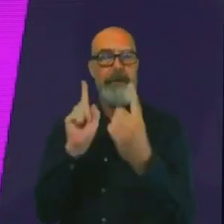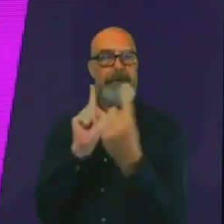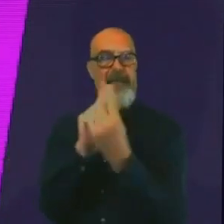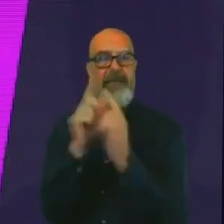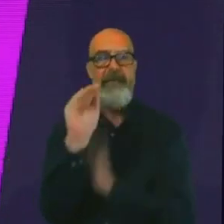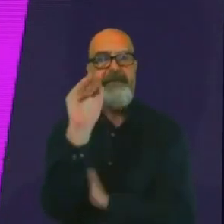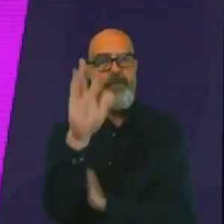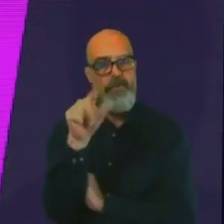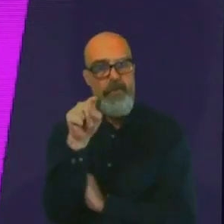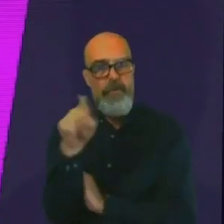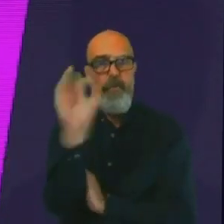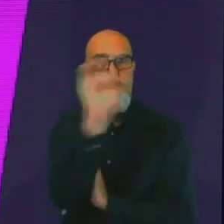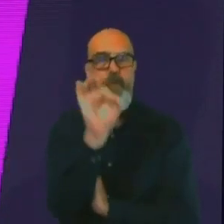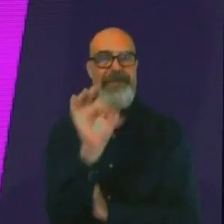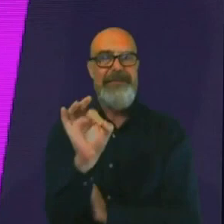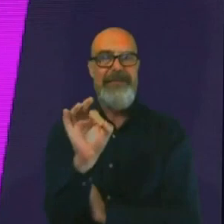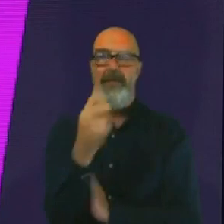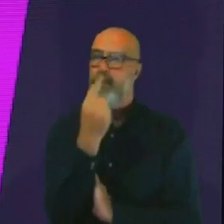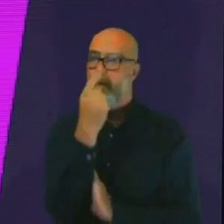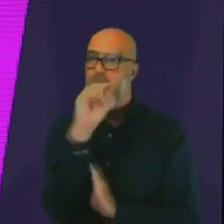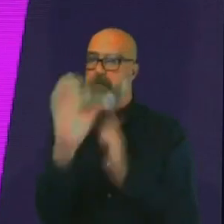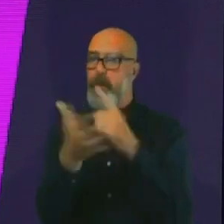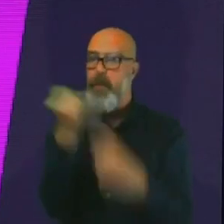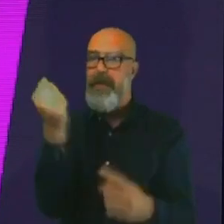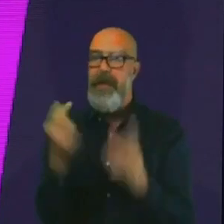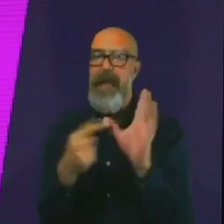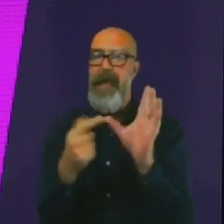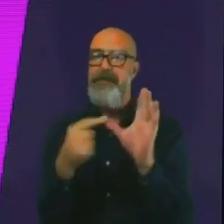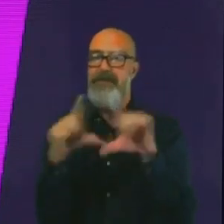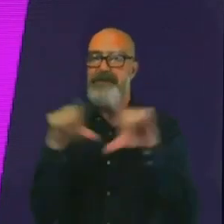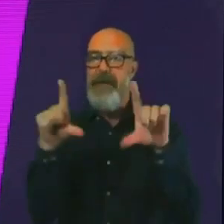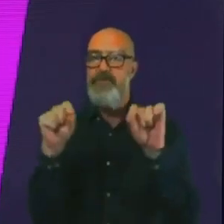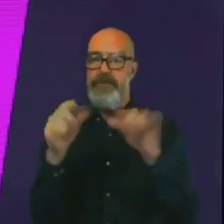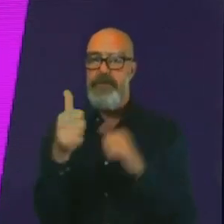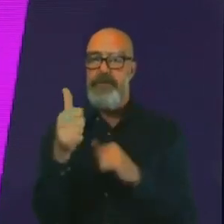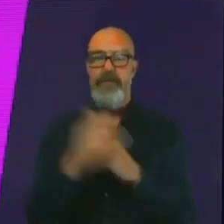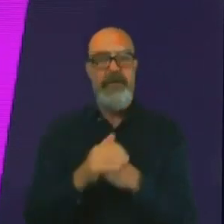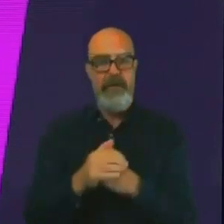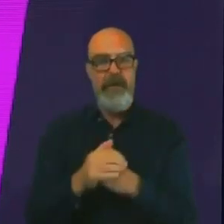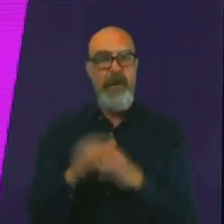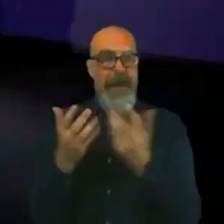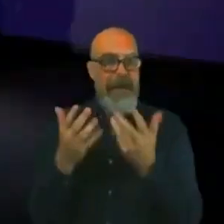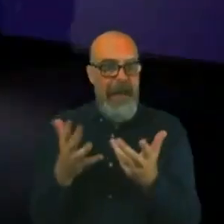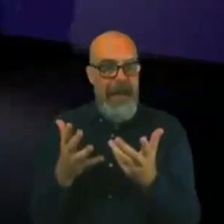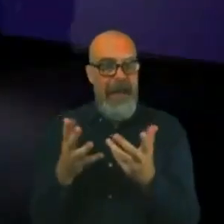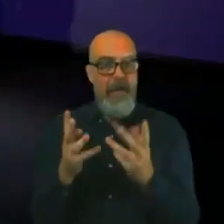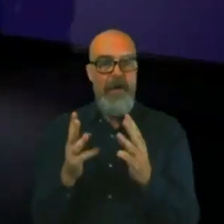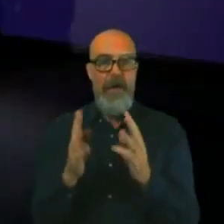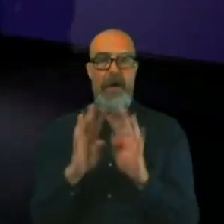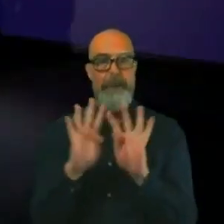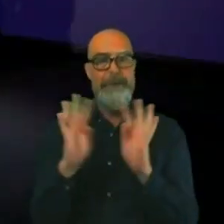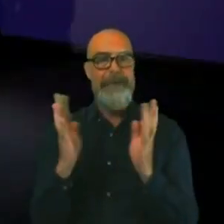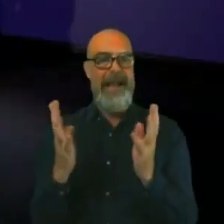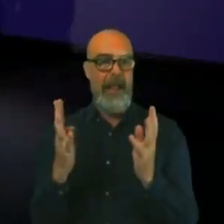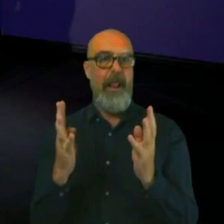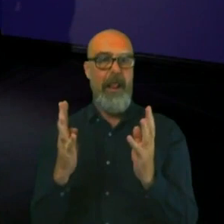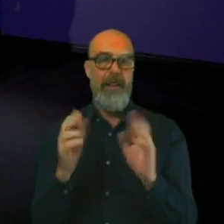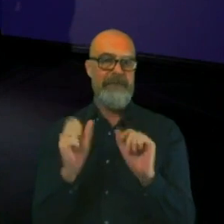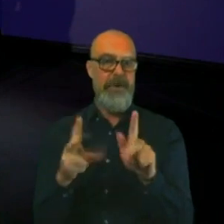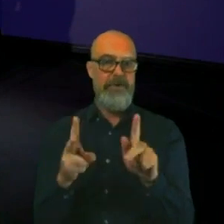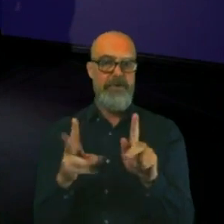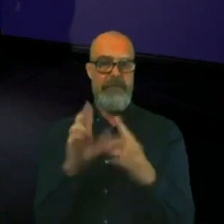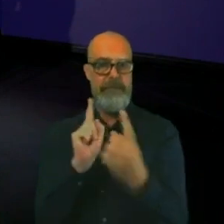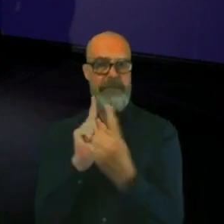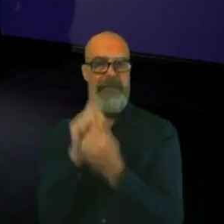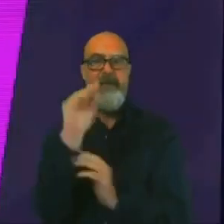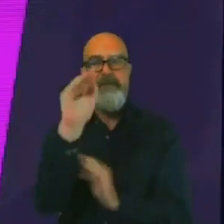a chance of winning Amazon vouchers. Now, though, it's time for the panel version of Meet the Future You, your chance to find out more